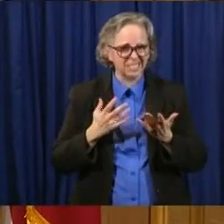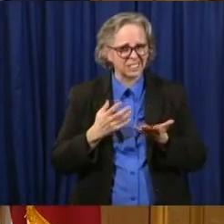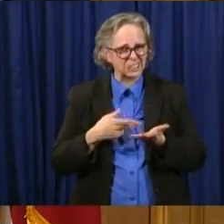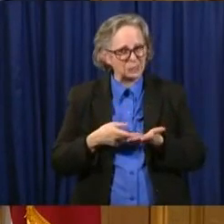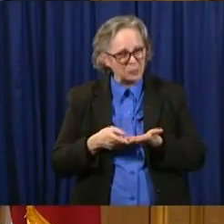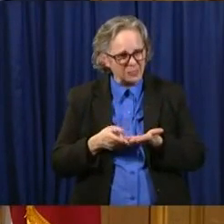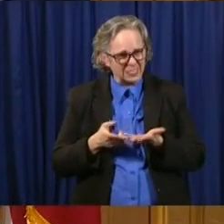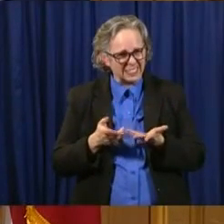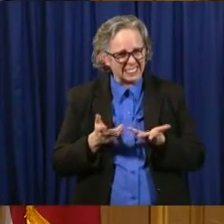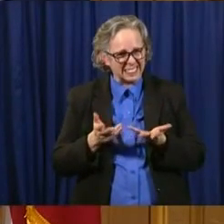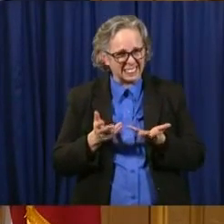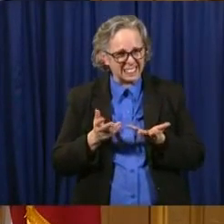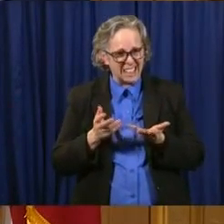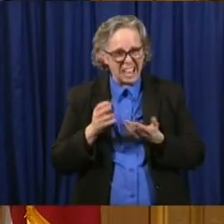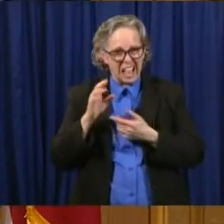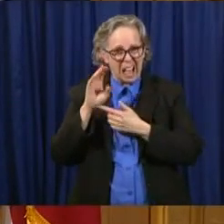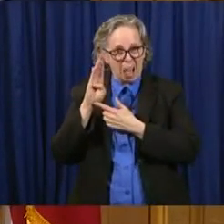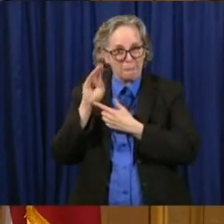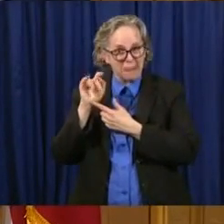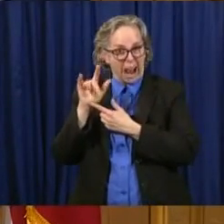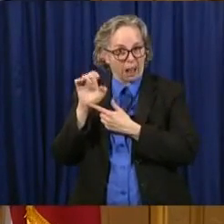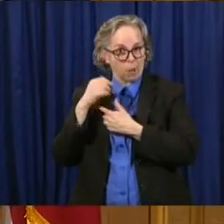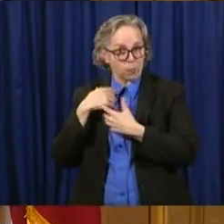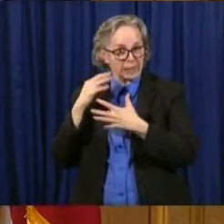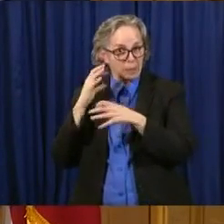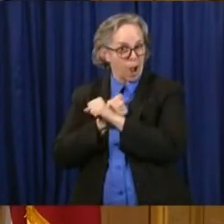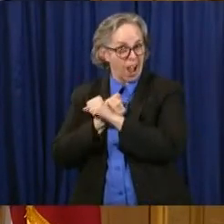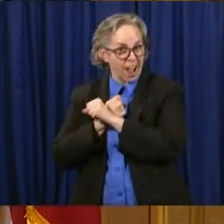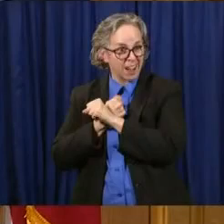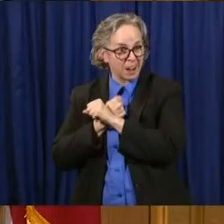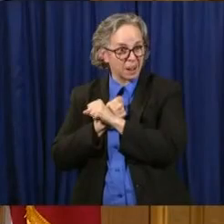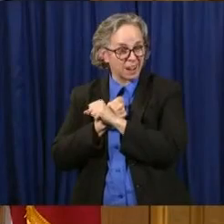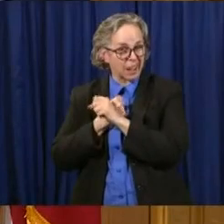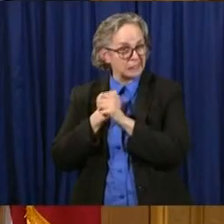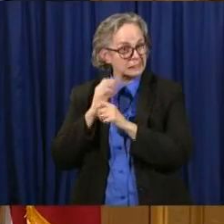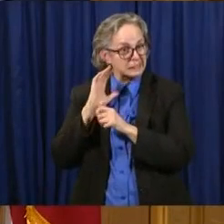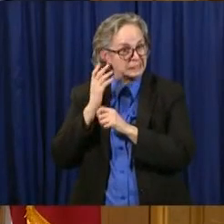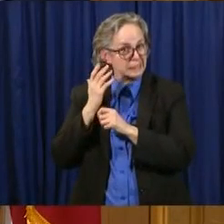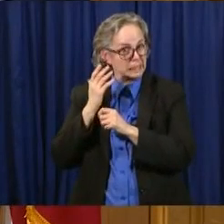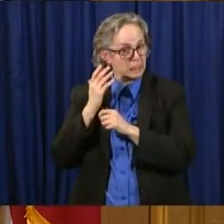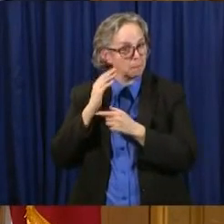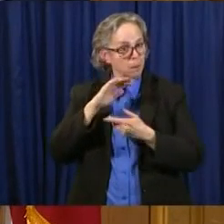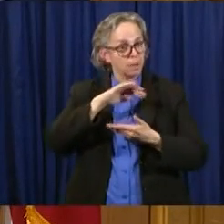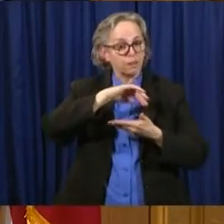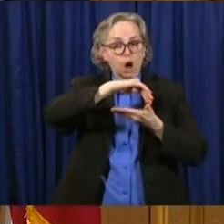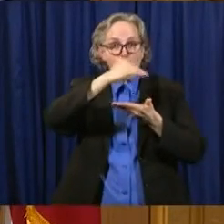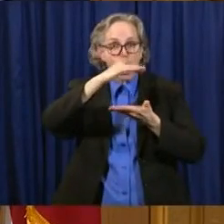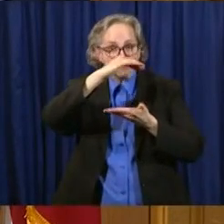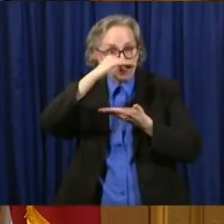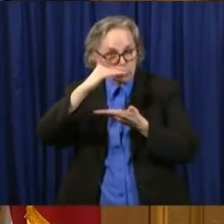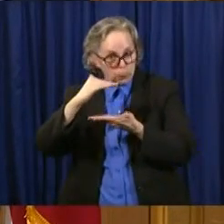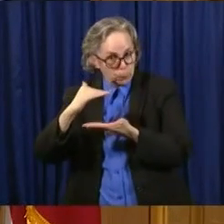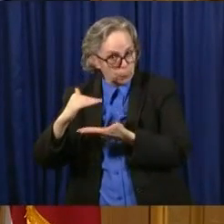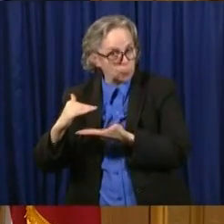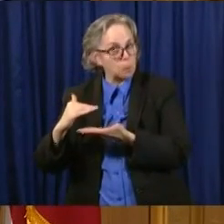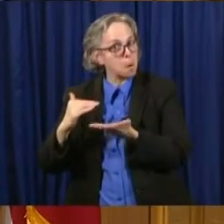battle. Uh, we've, we have appears we flattened this curve, but the, uh,